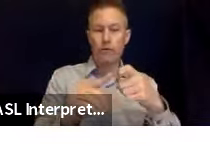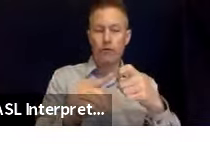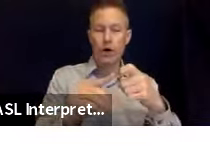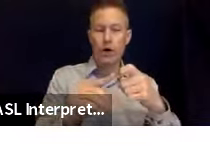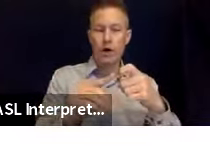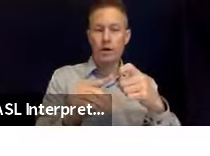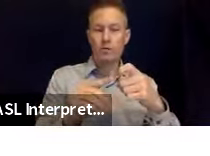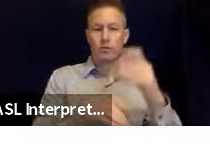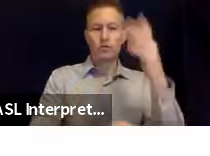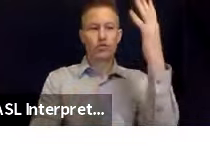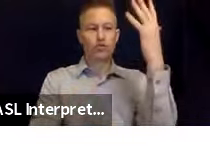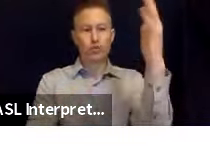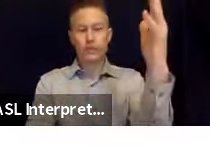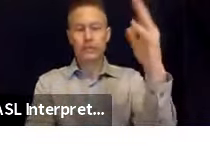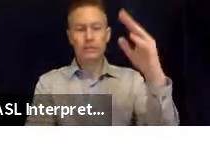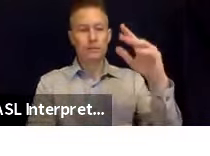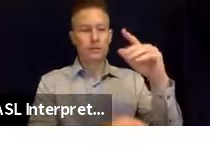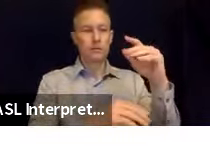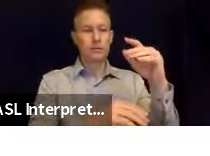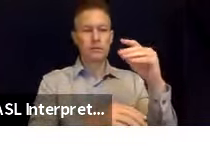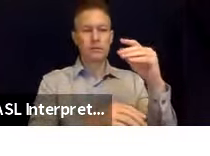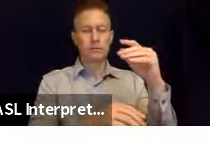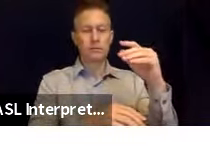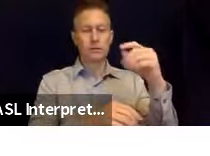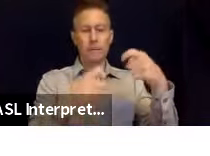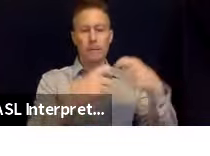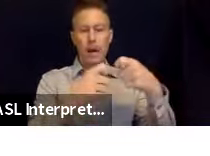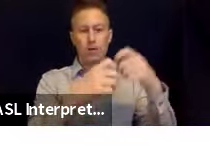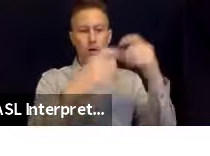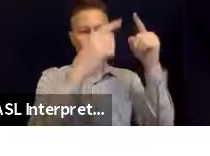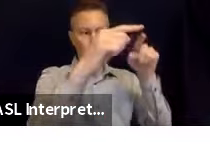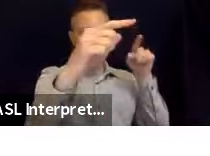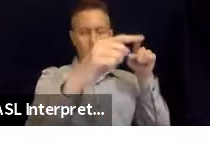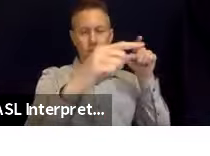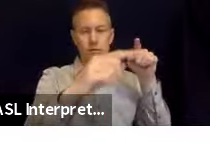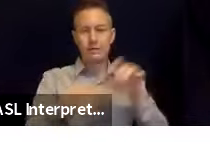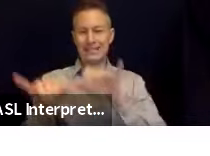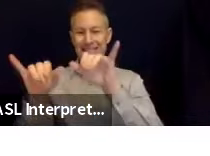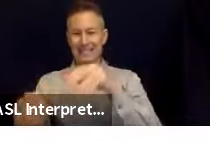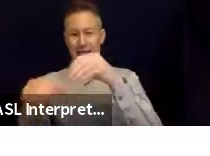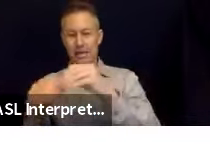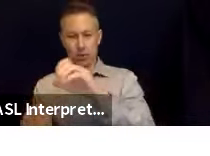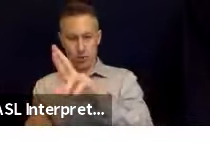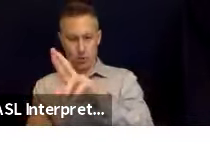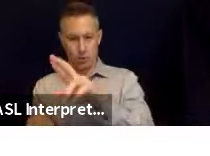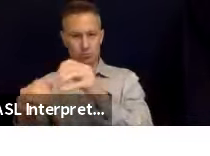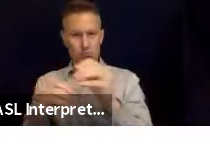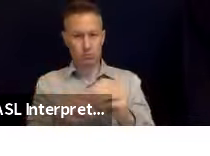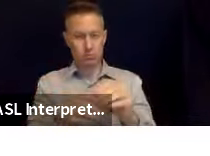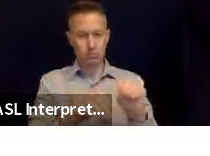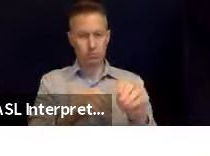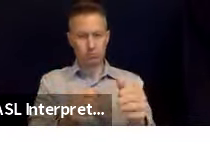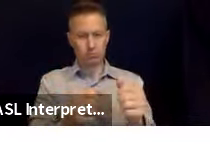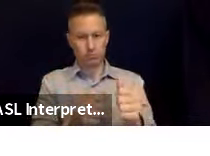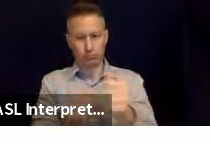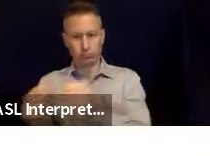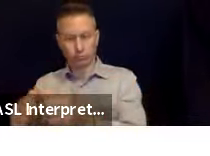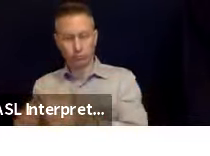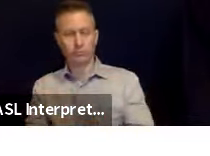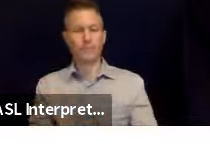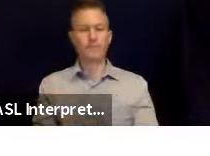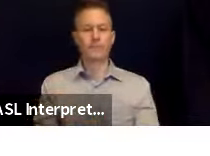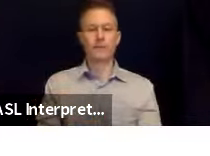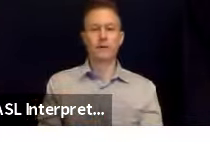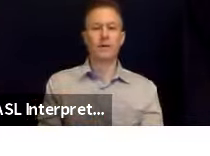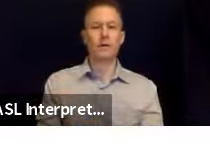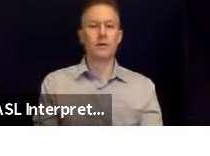Great point, yes. And I'll mention again, too, at earthquakecountry.org slash step five. We can put, we may have the link